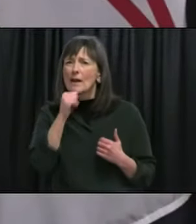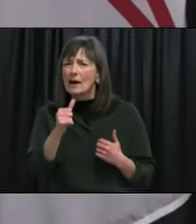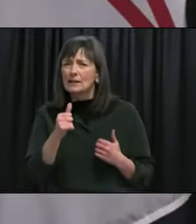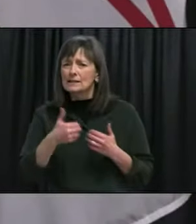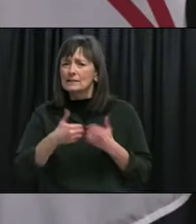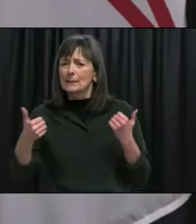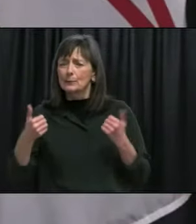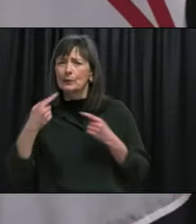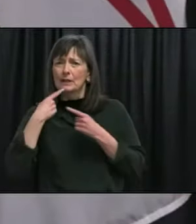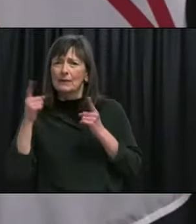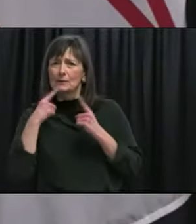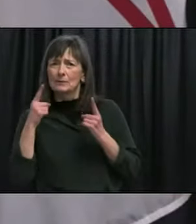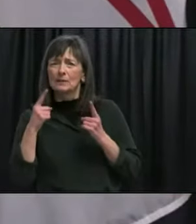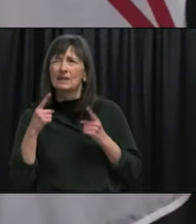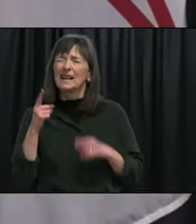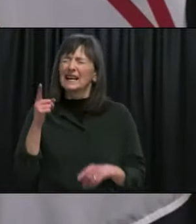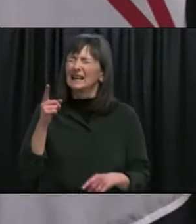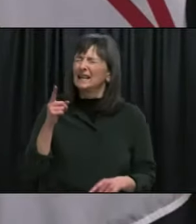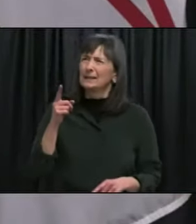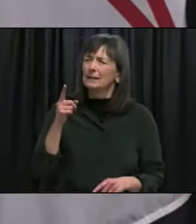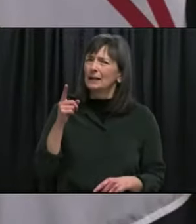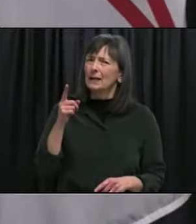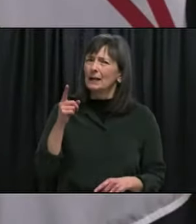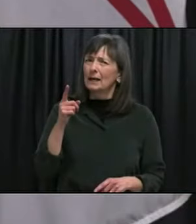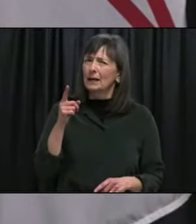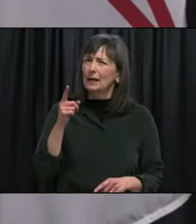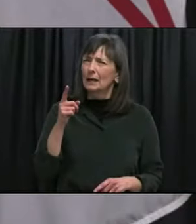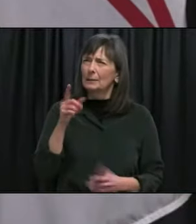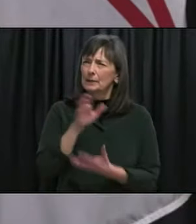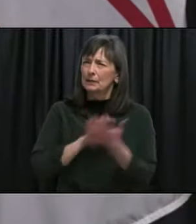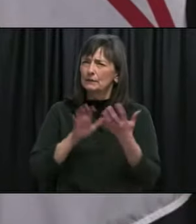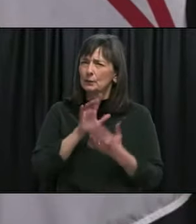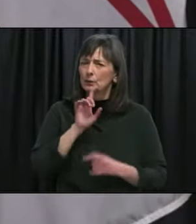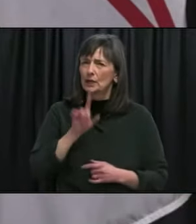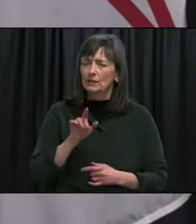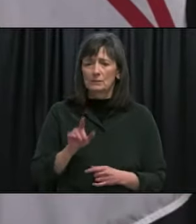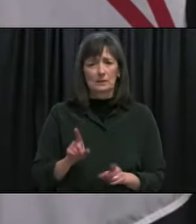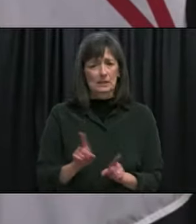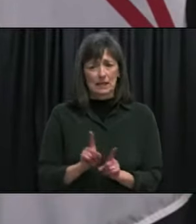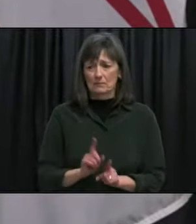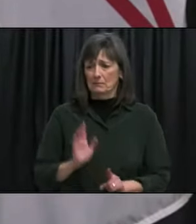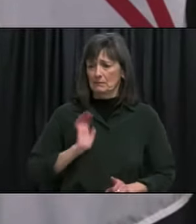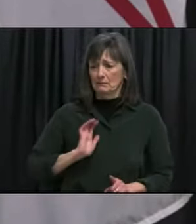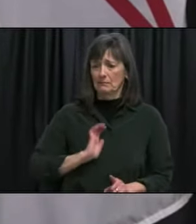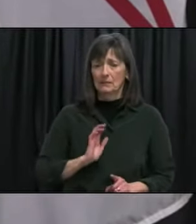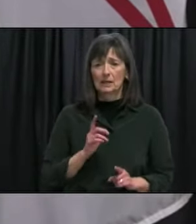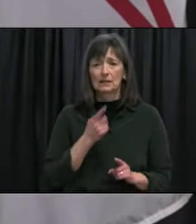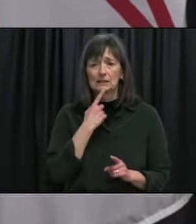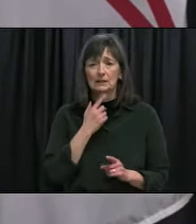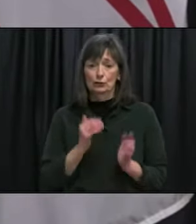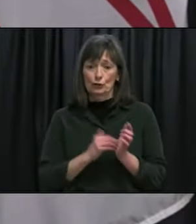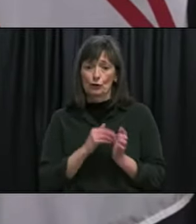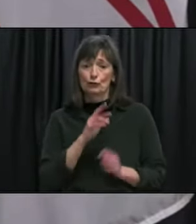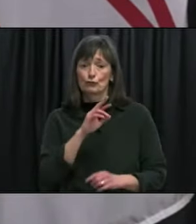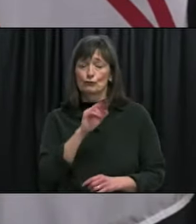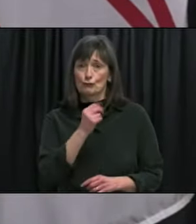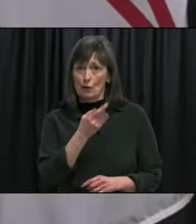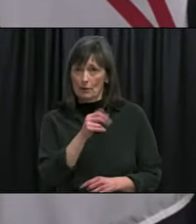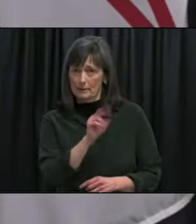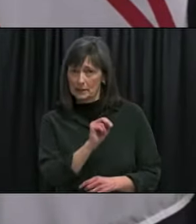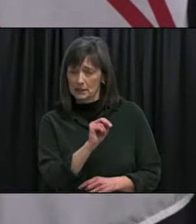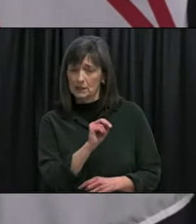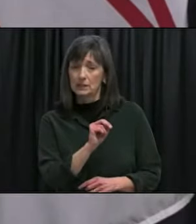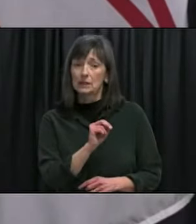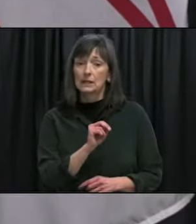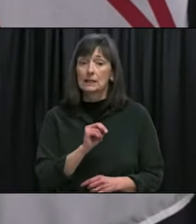not entirely following the premise of your question to be honest but as was answered before Dr. Raman is giving an